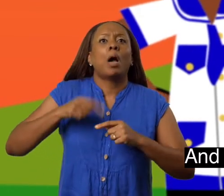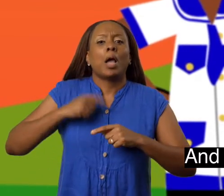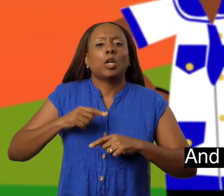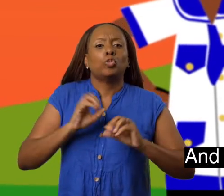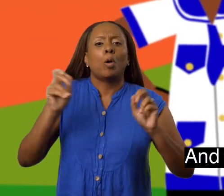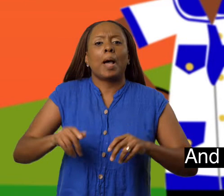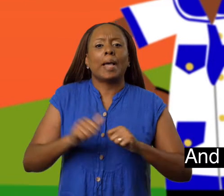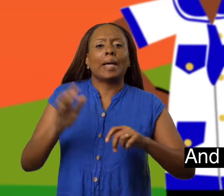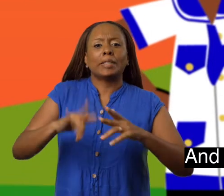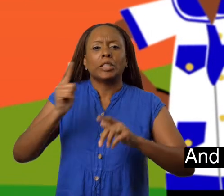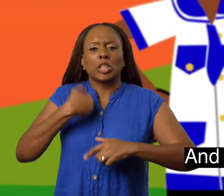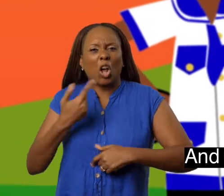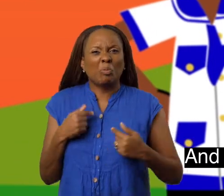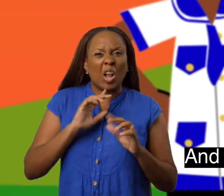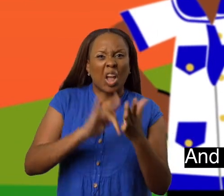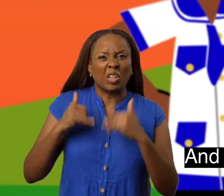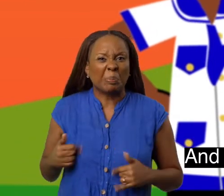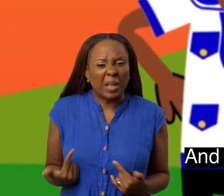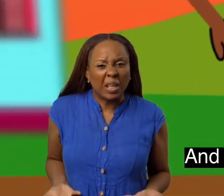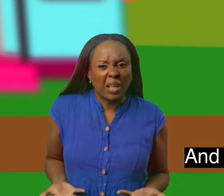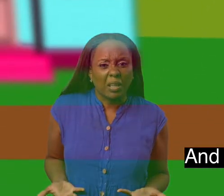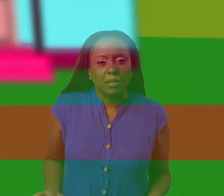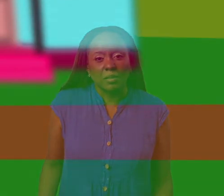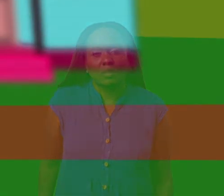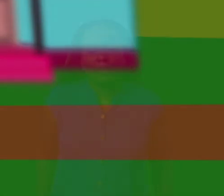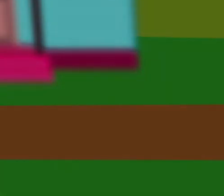And when I get to my fourth floor, nobody can't touch me!